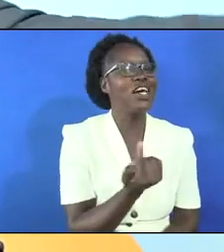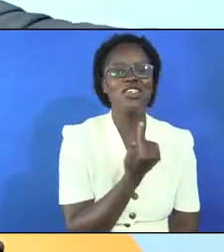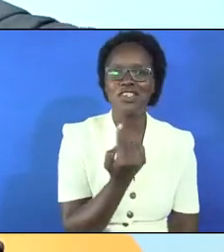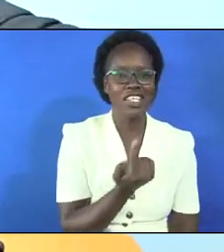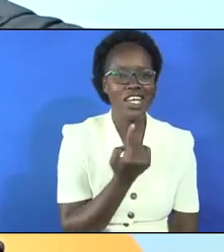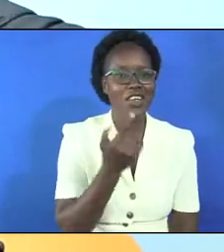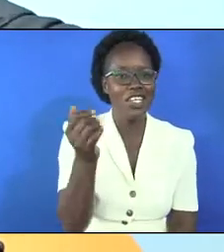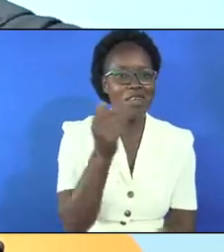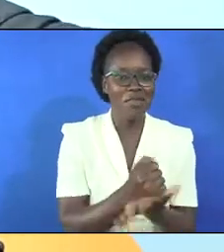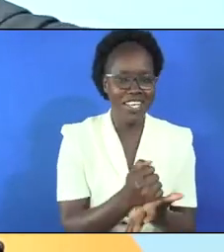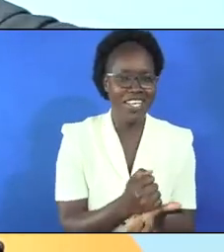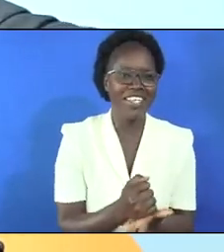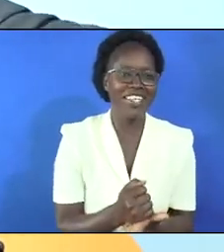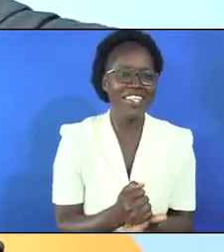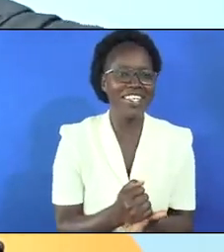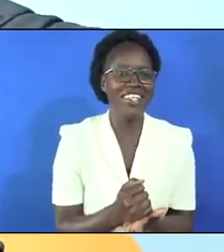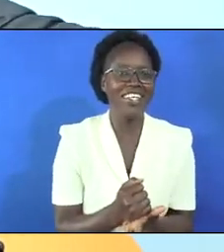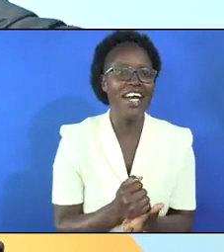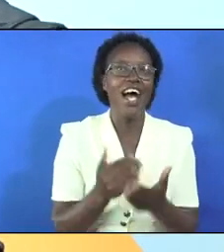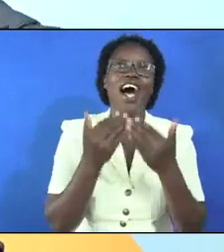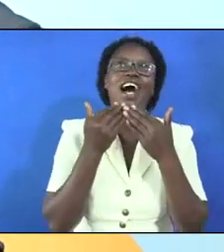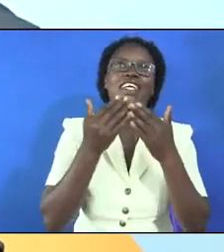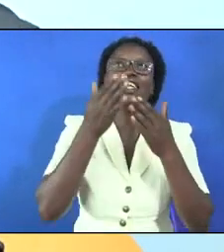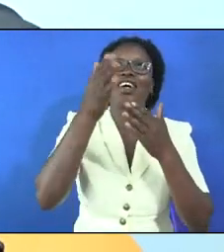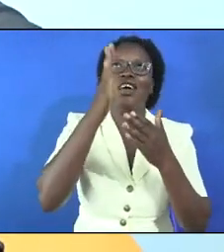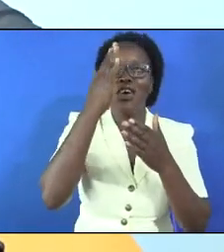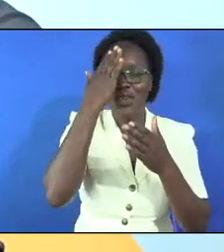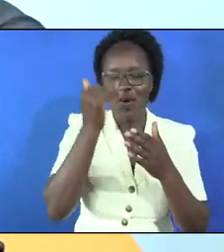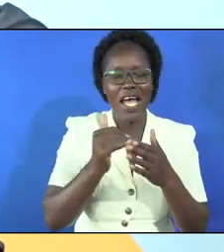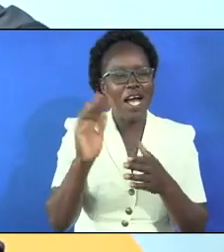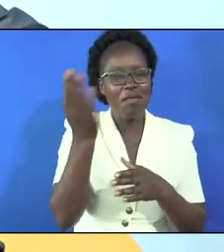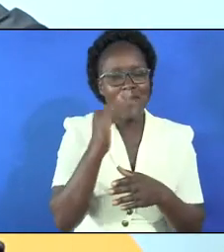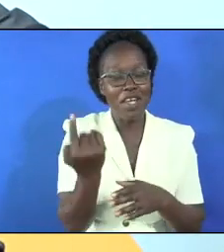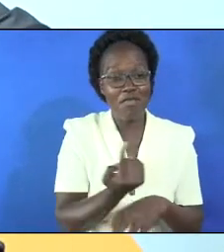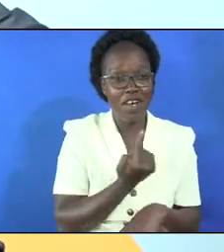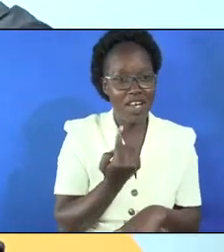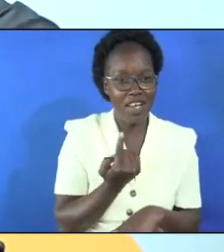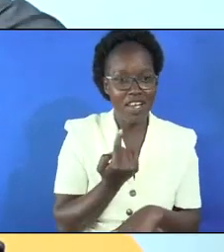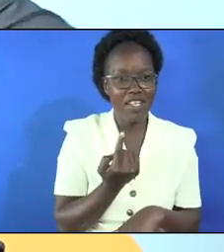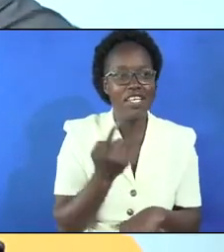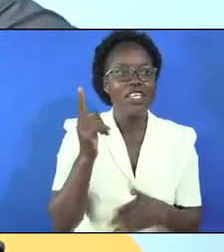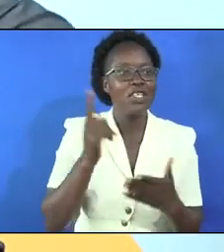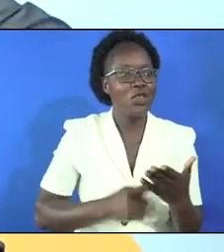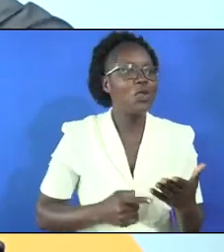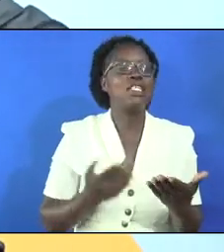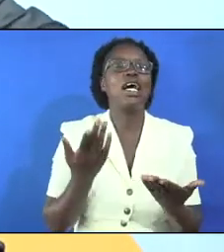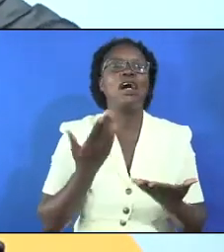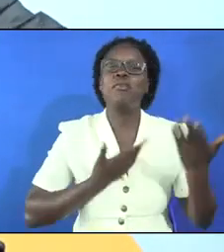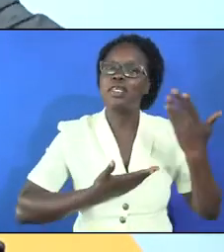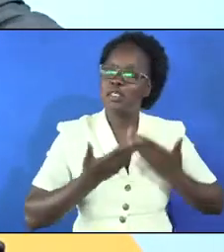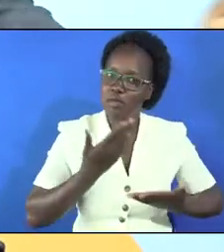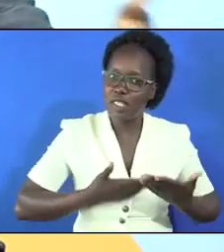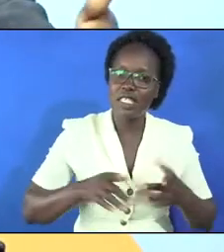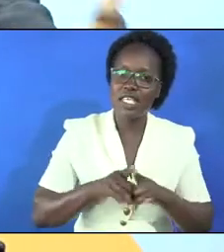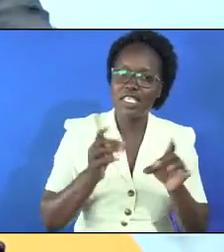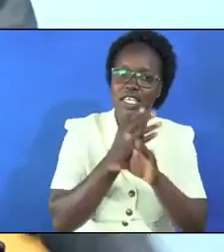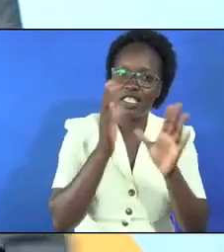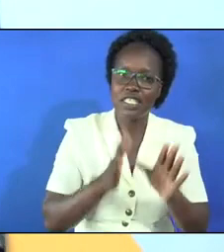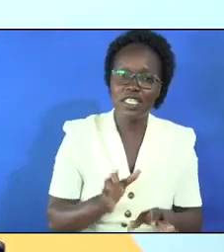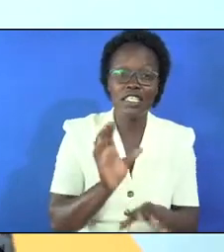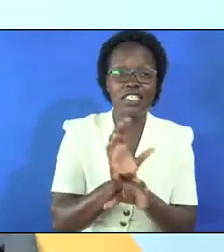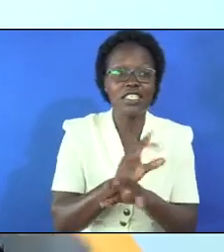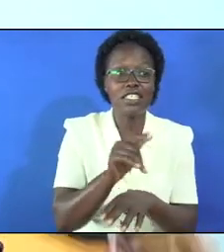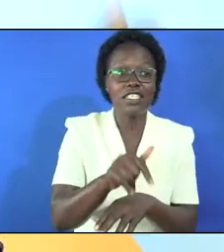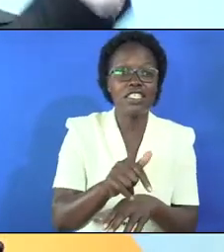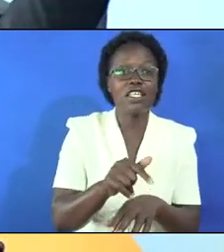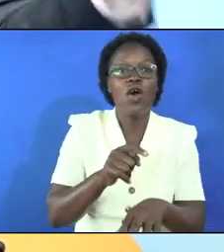alone amen i thank god because i am never alone in what i am doing as a christian in this church